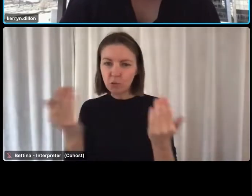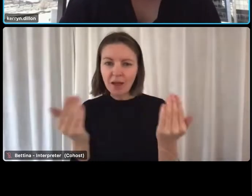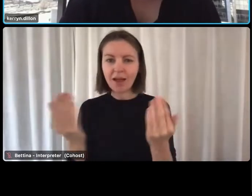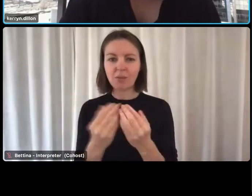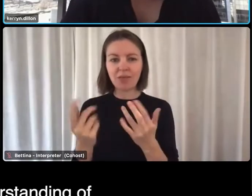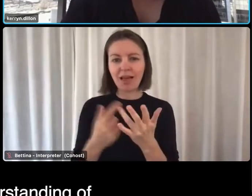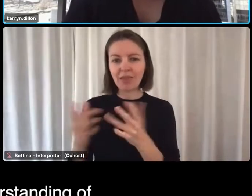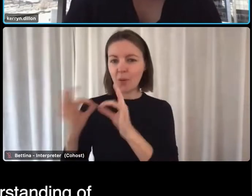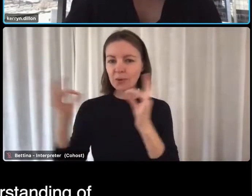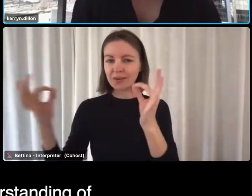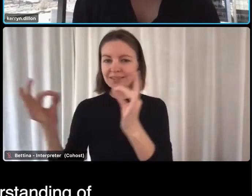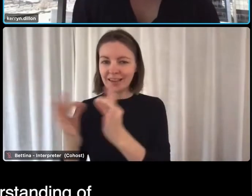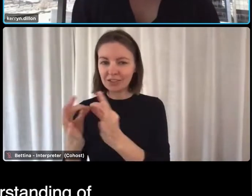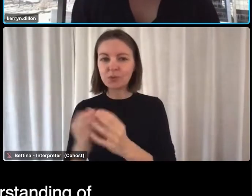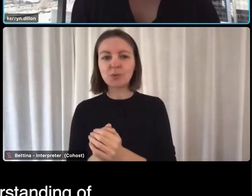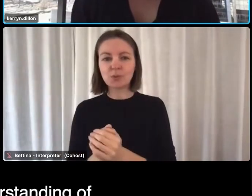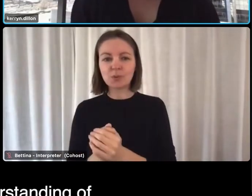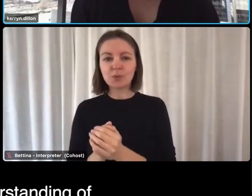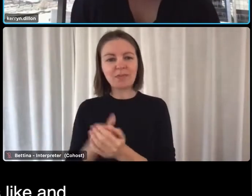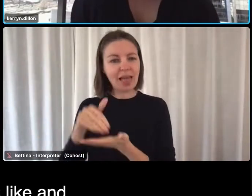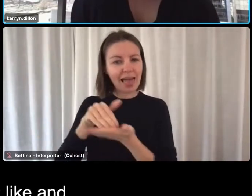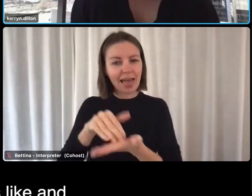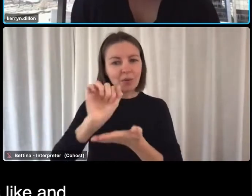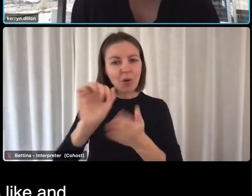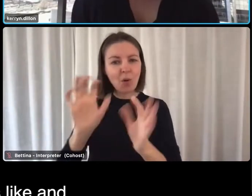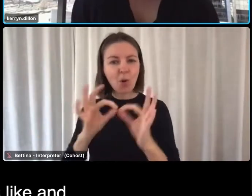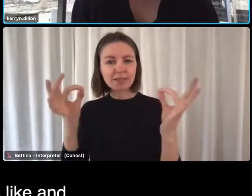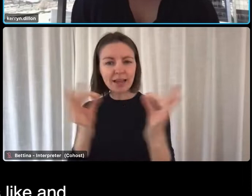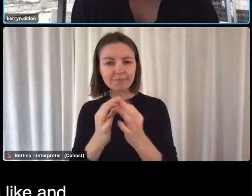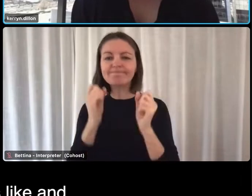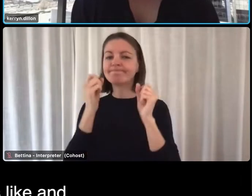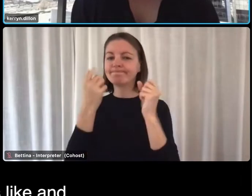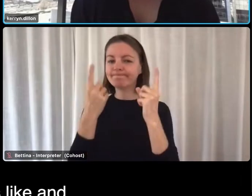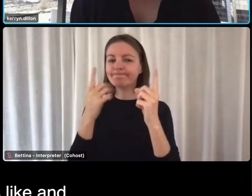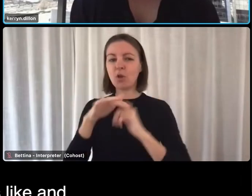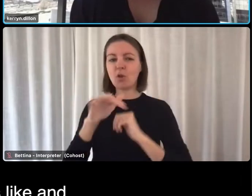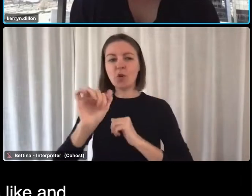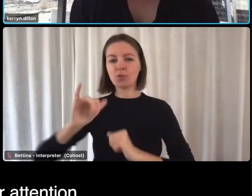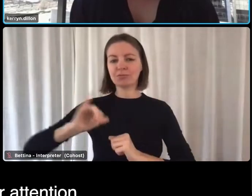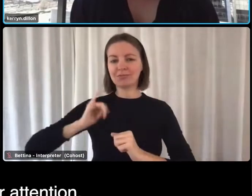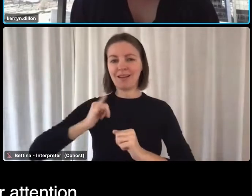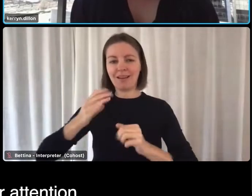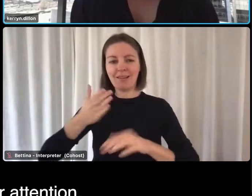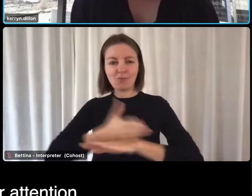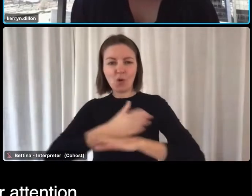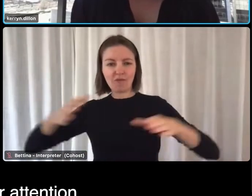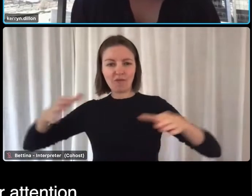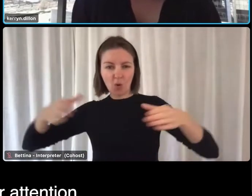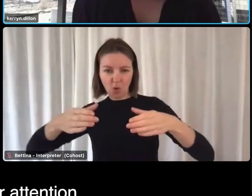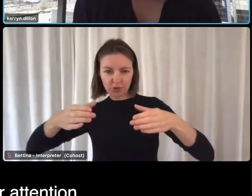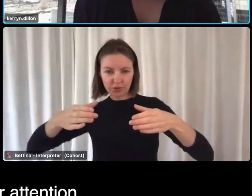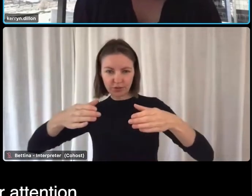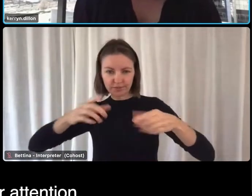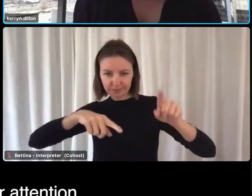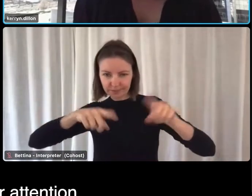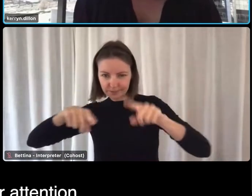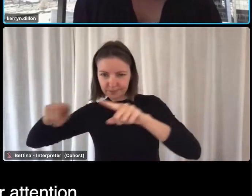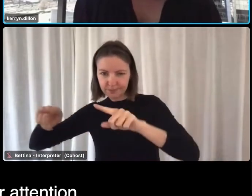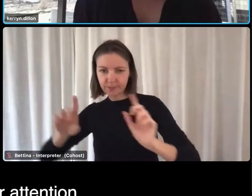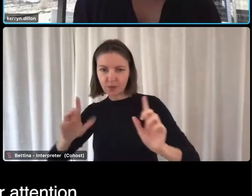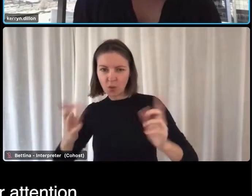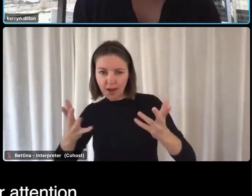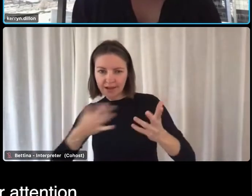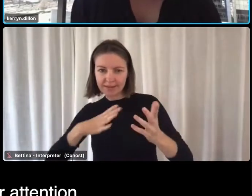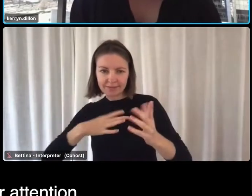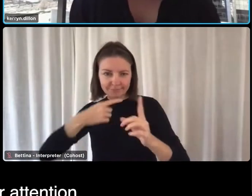This will help you to get a better understanding of what your workforce actually looks like and identify current hotspots and risks for